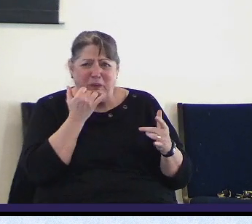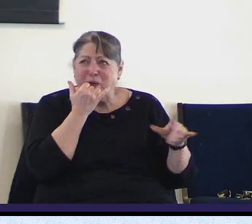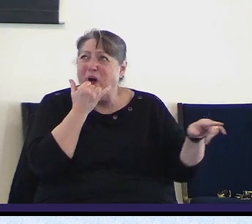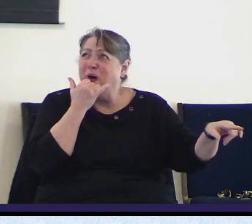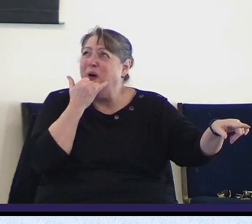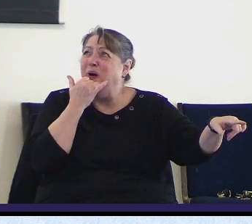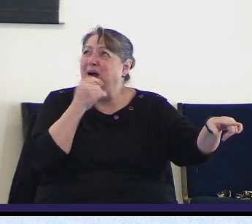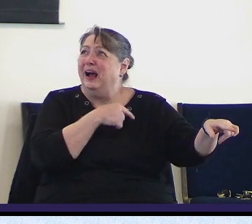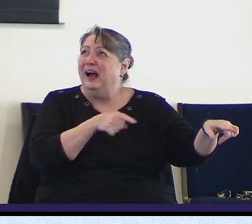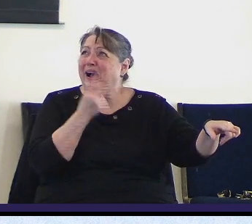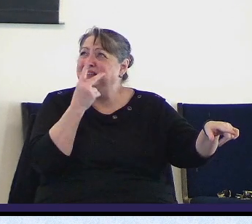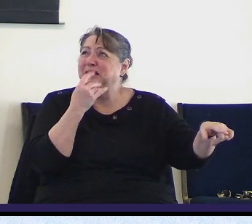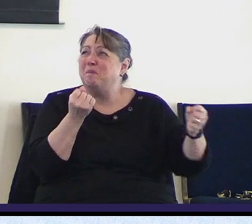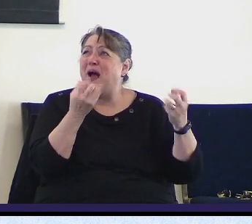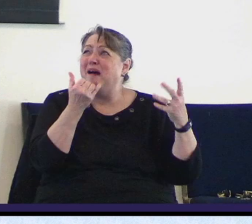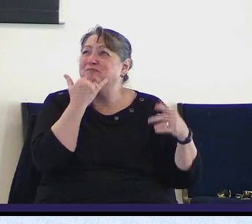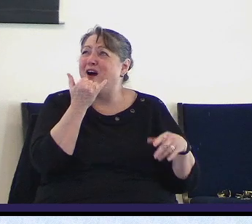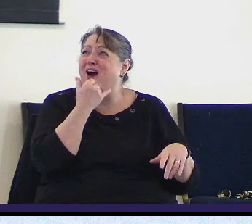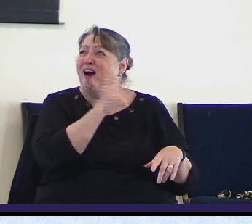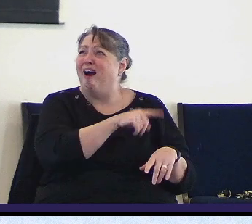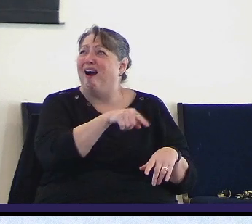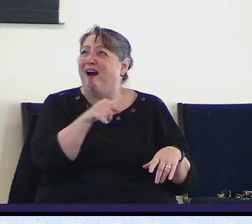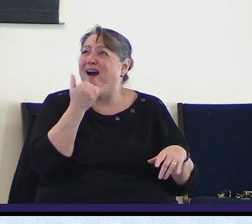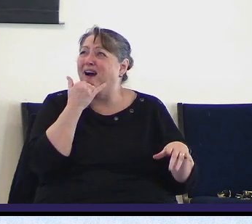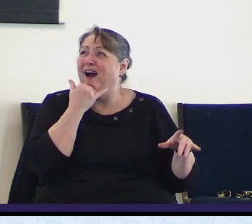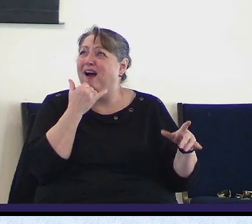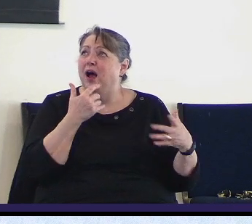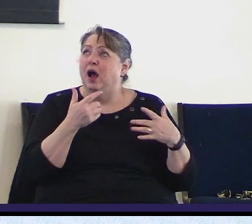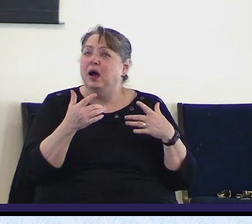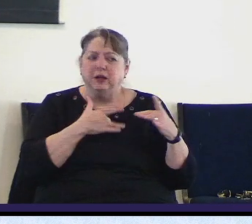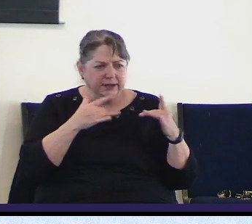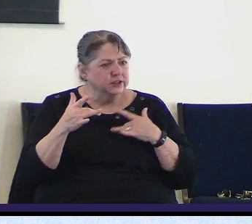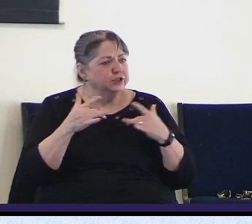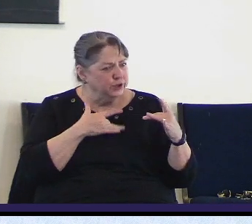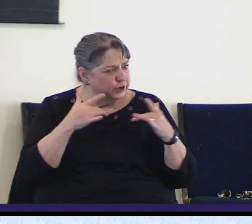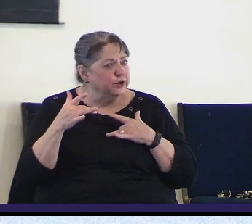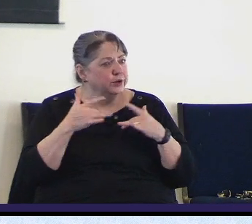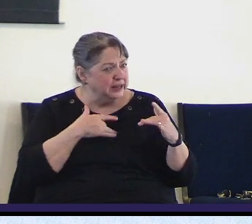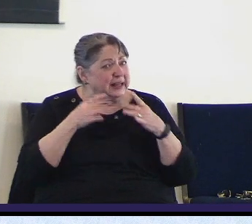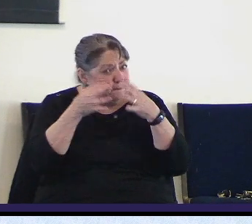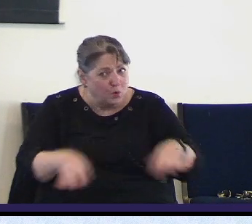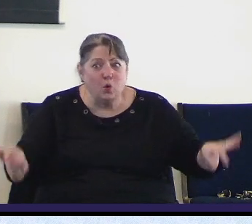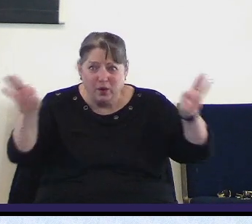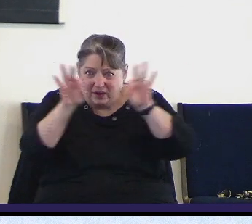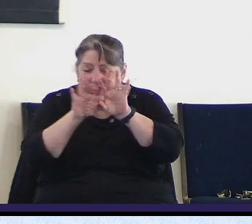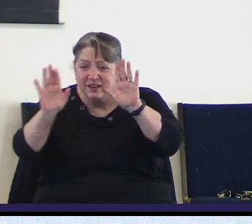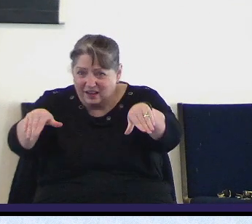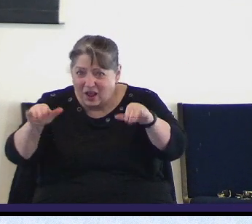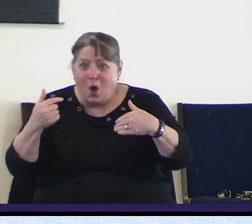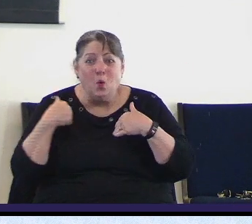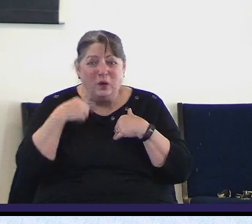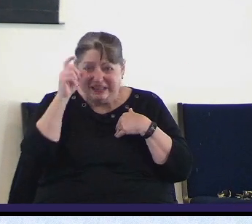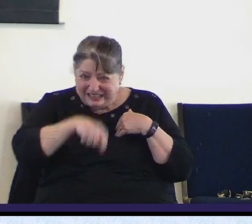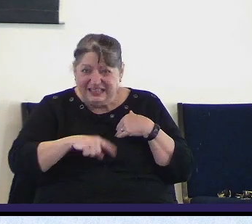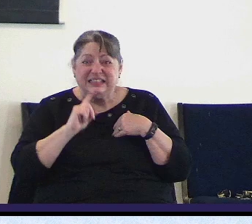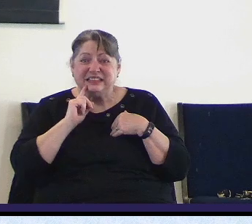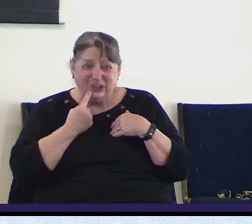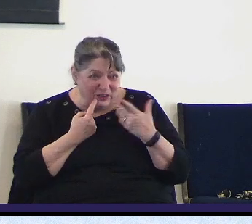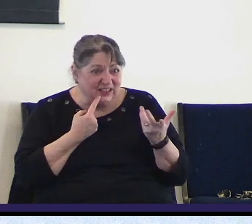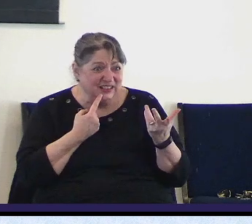his concern was real and we need to be real about our world and we need to be real about our days